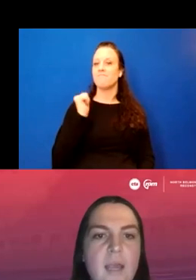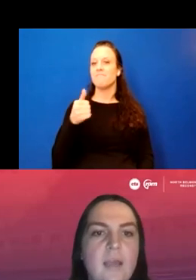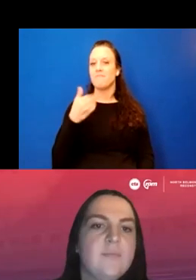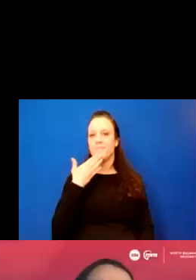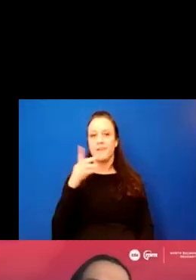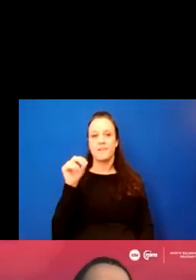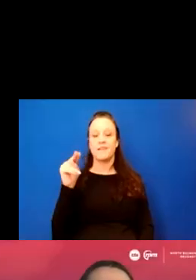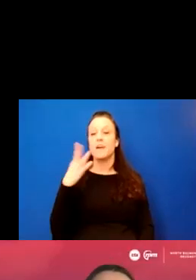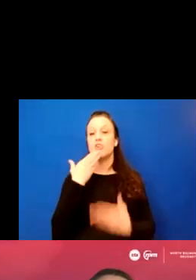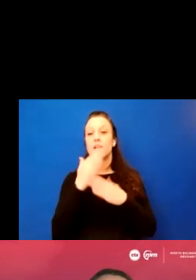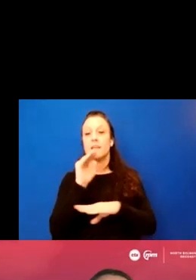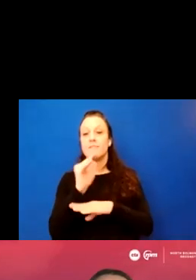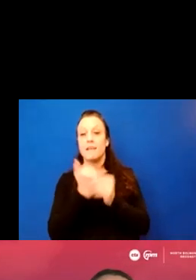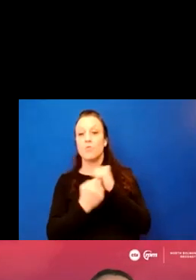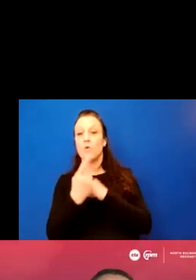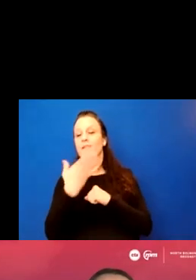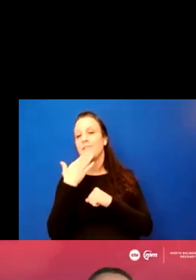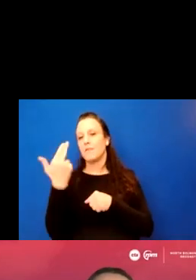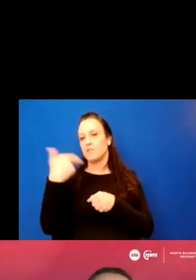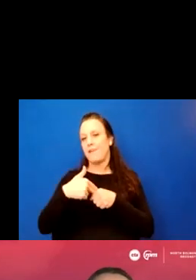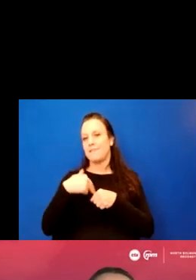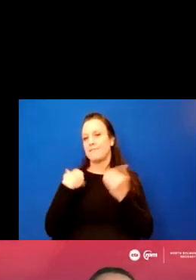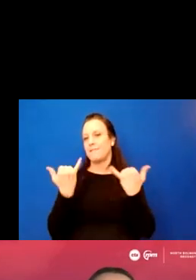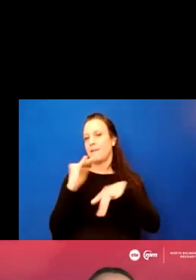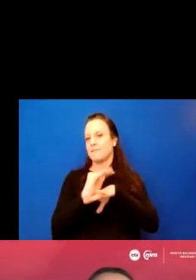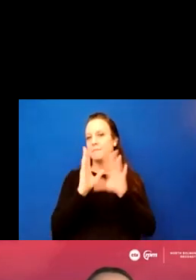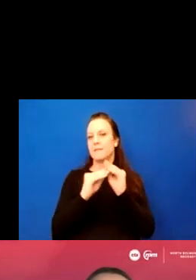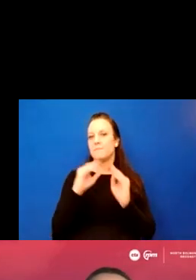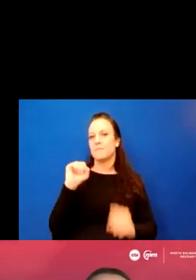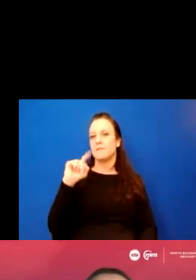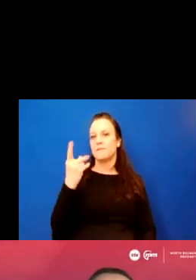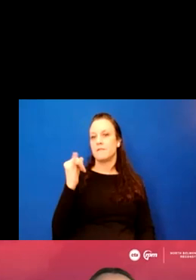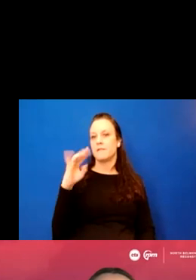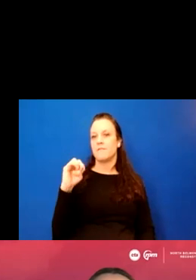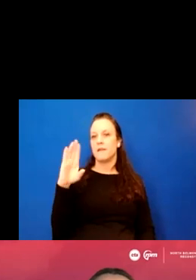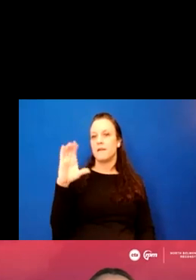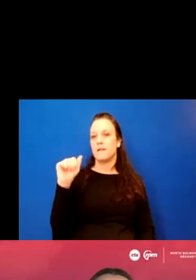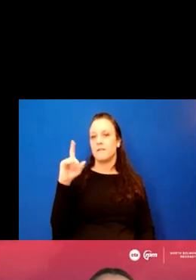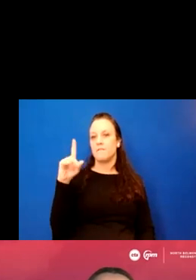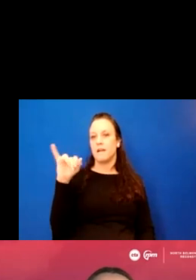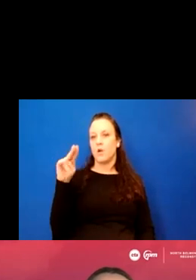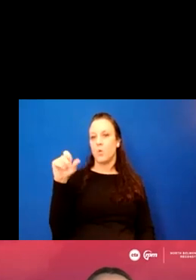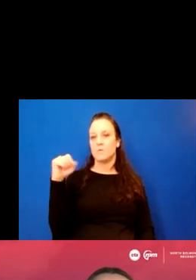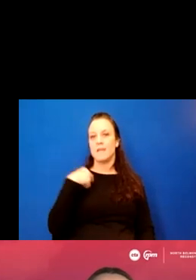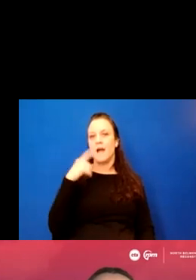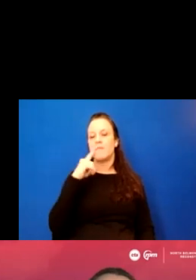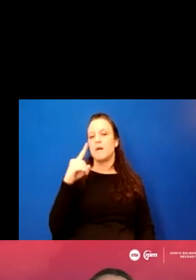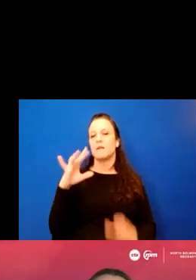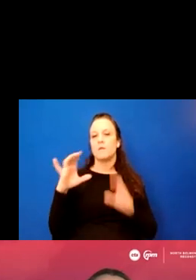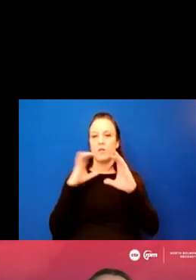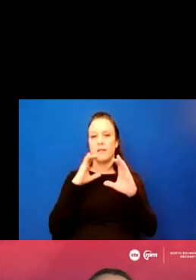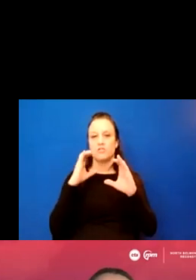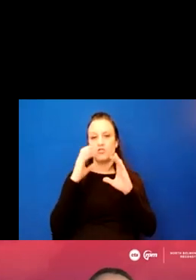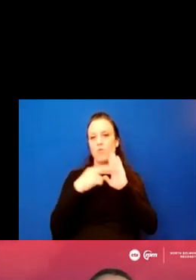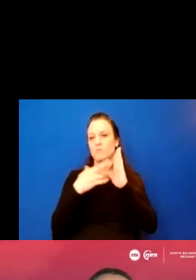Okay. Good evening, everyone. Thank you for attending tonight's meeting. My name is Stephanie Cavazos. I'm a communications representative on the CTA